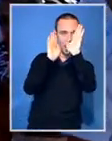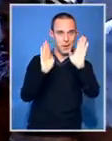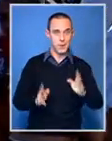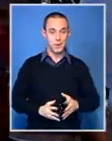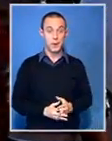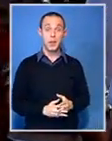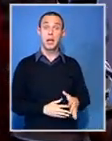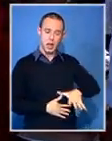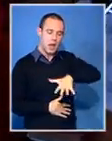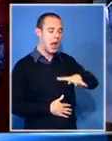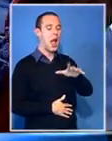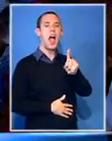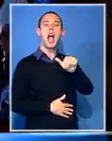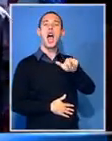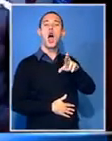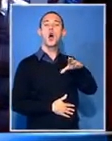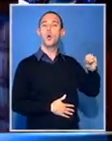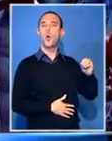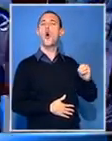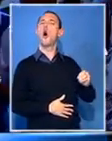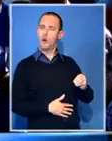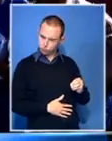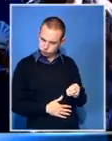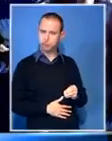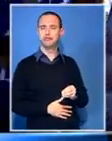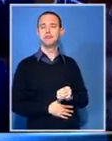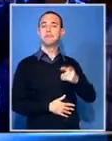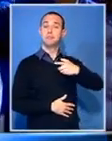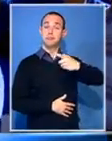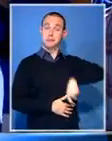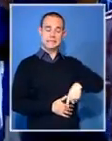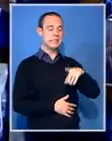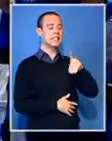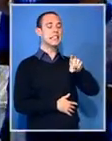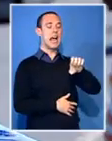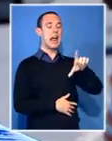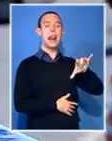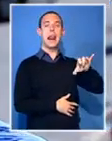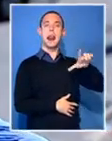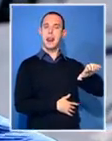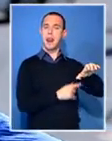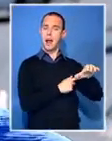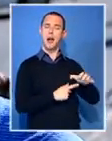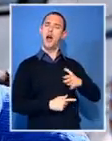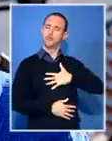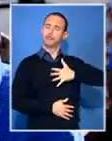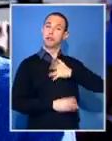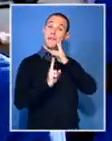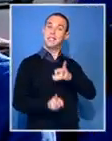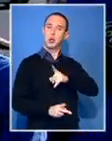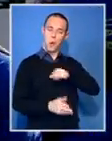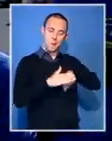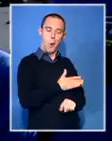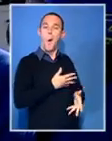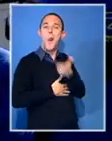The little Karoo has been a natural choice for De Lille to visit as she was born in Deisseldorp outside Oetsuren. During her visit to the